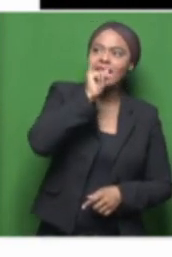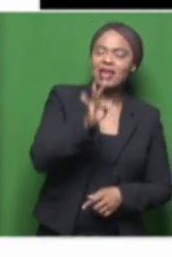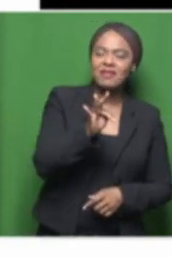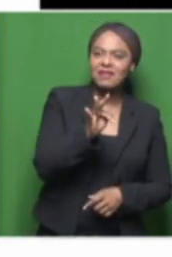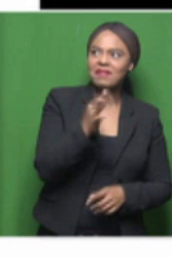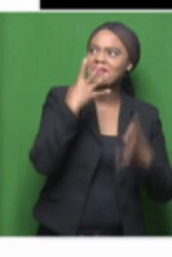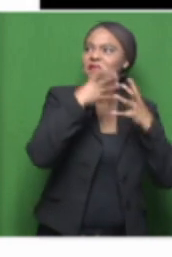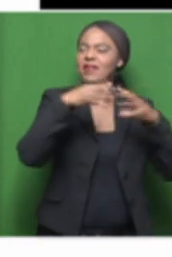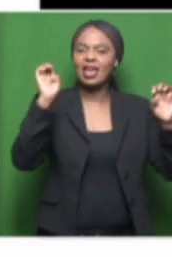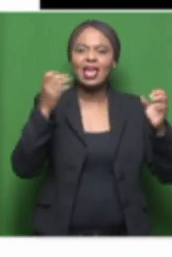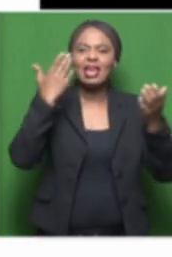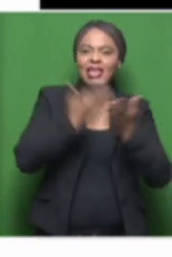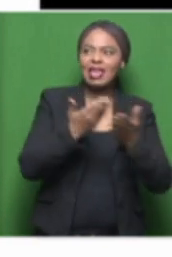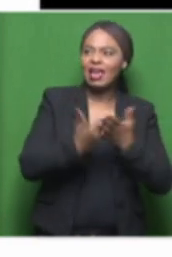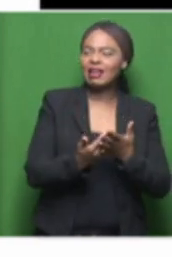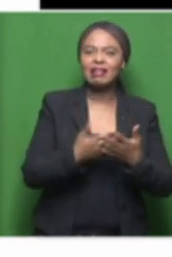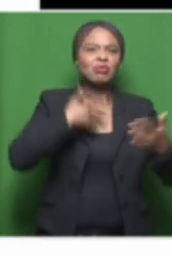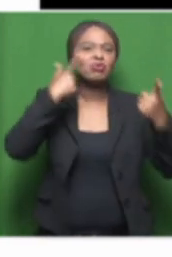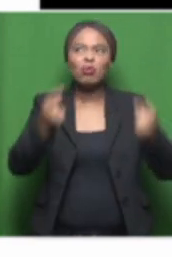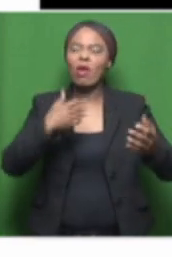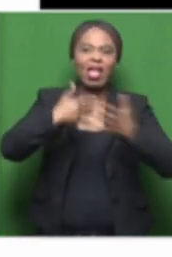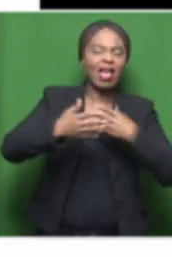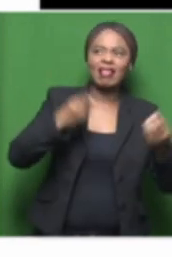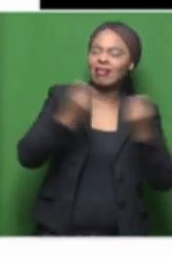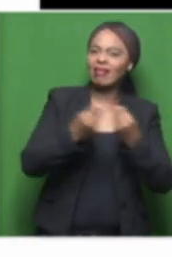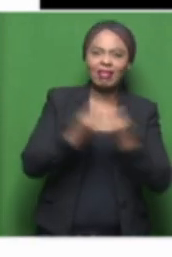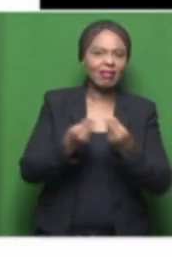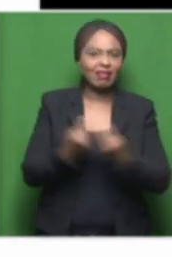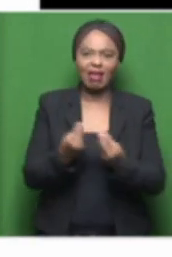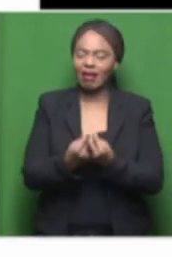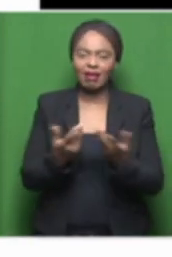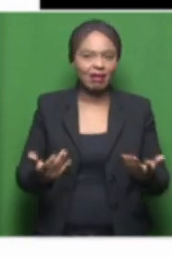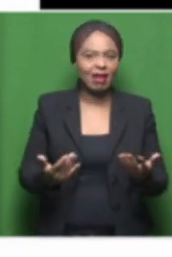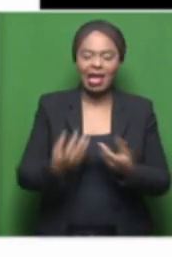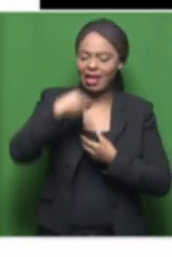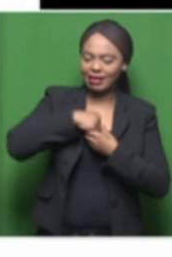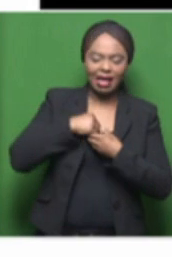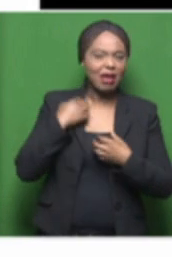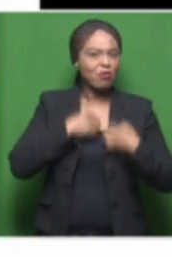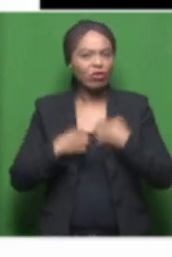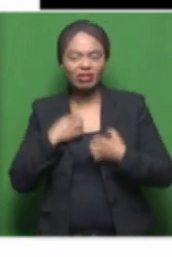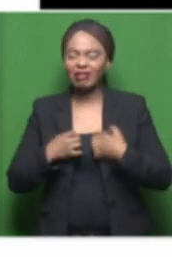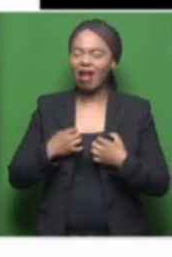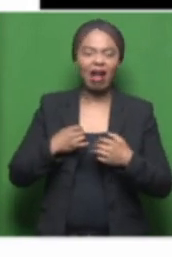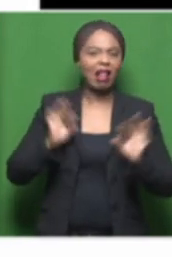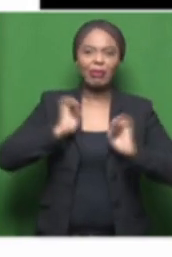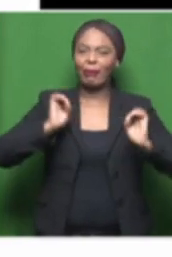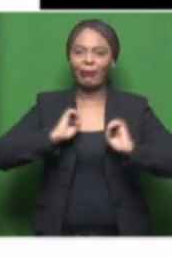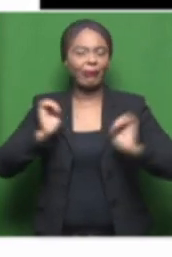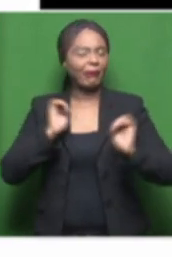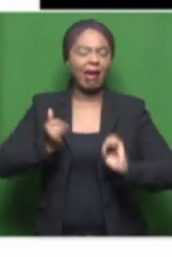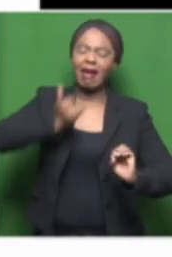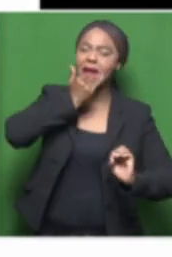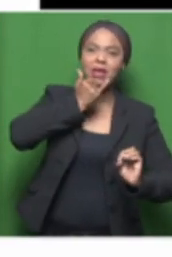to go wherever they want by flights. So I just decided to be a little bit metaphorical and